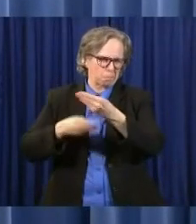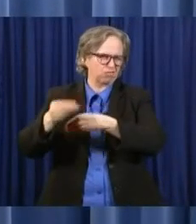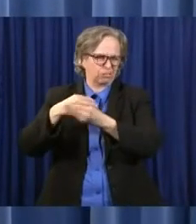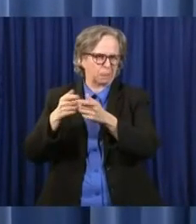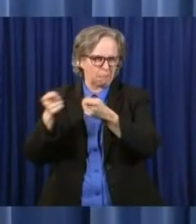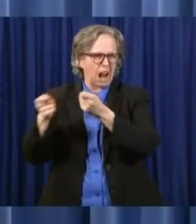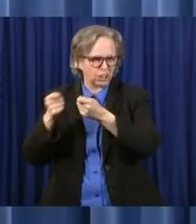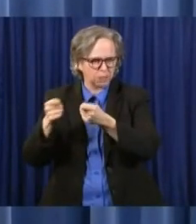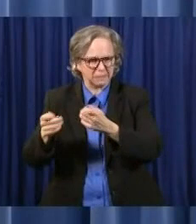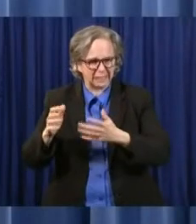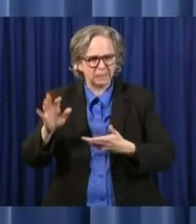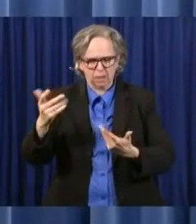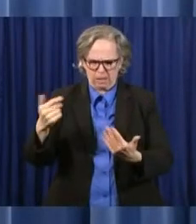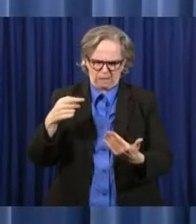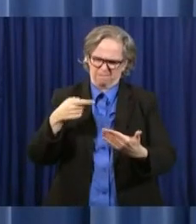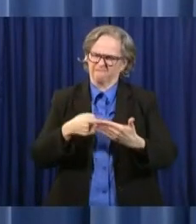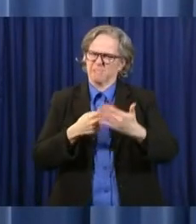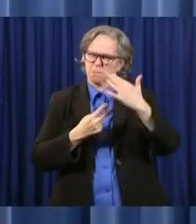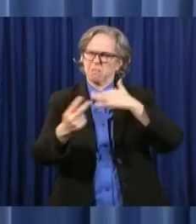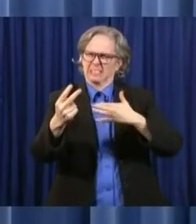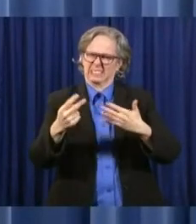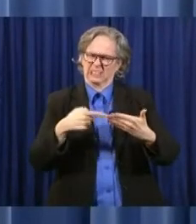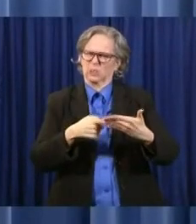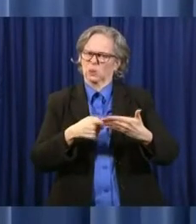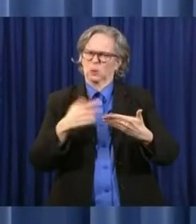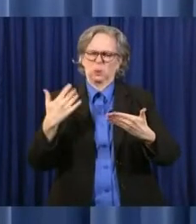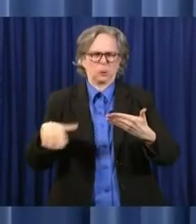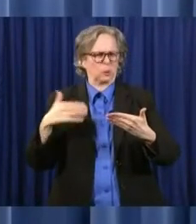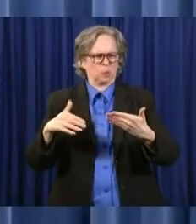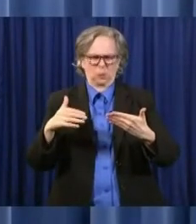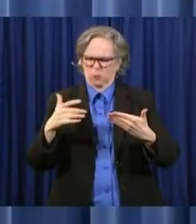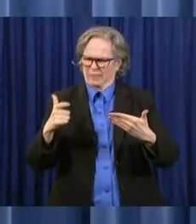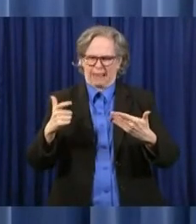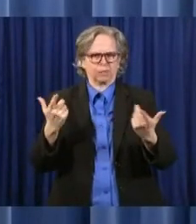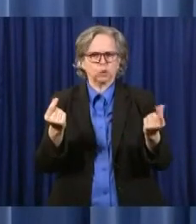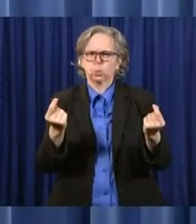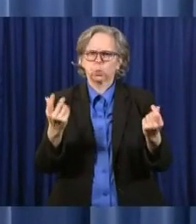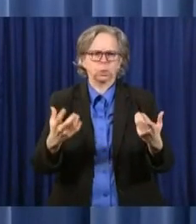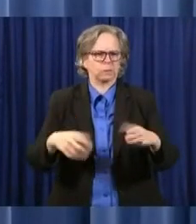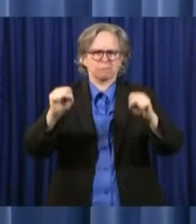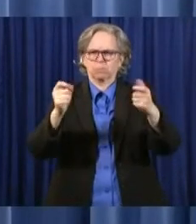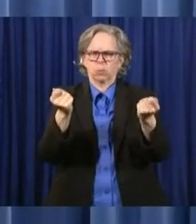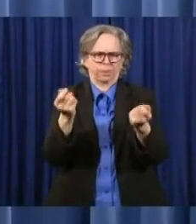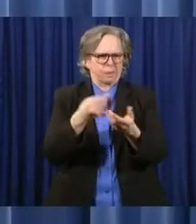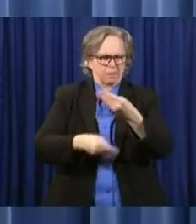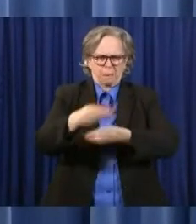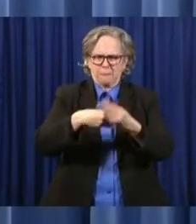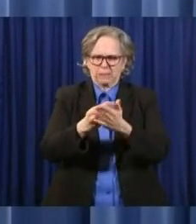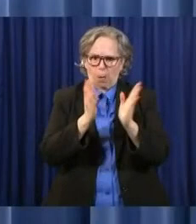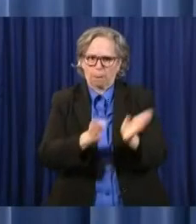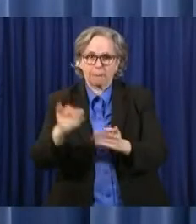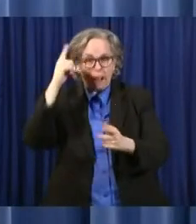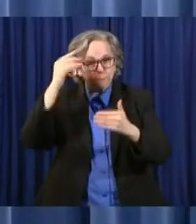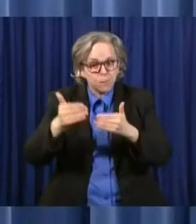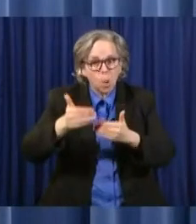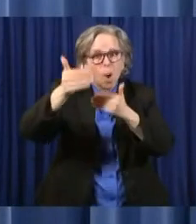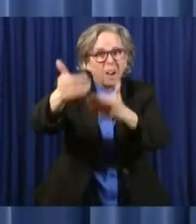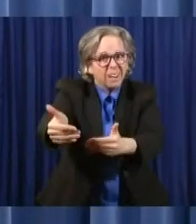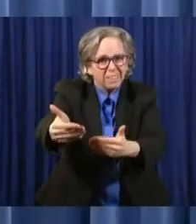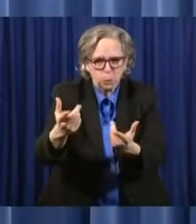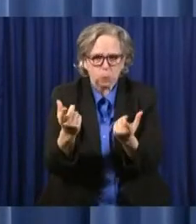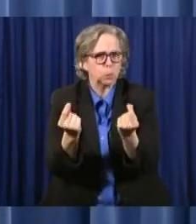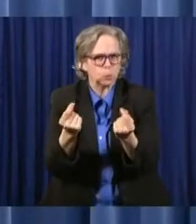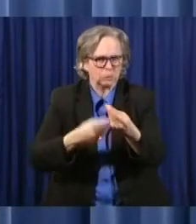make significant changes to our state budget to prepare for the coming months. As I have said, this is certainly no